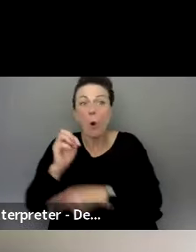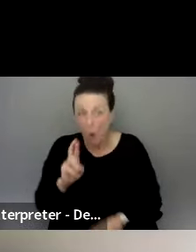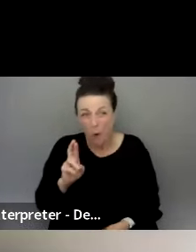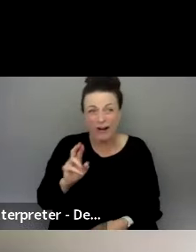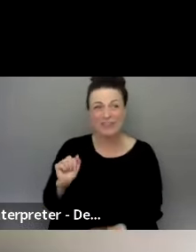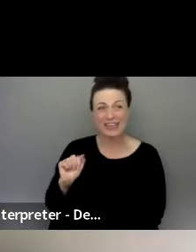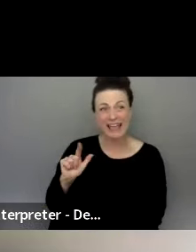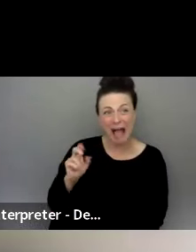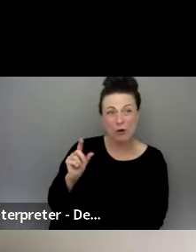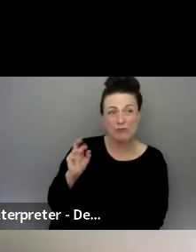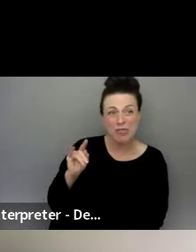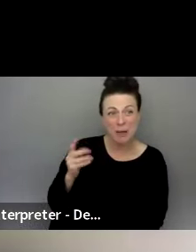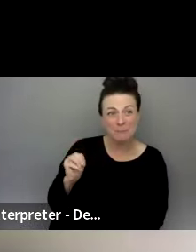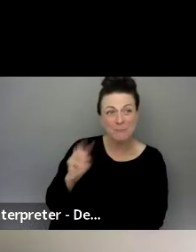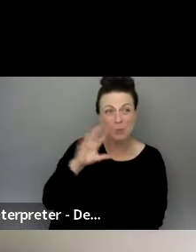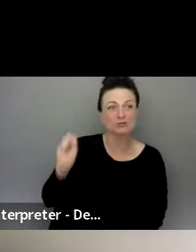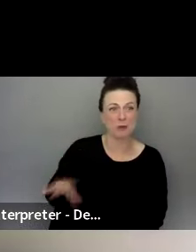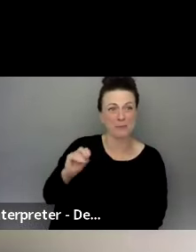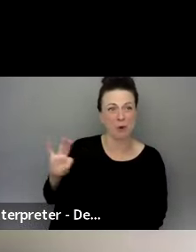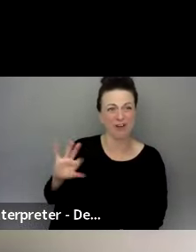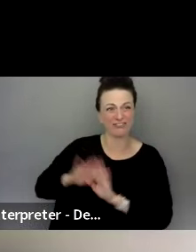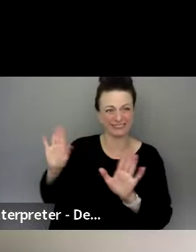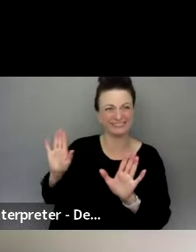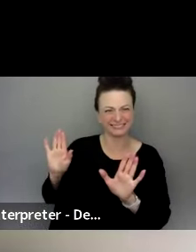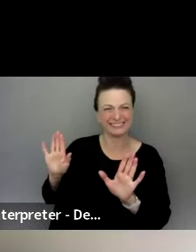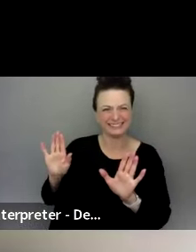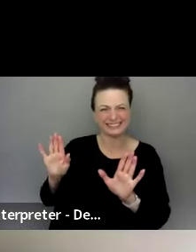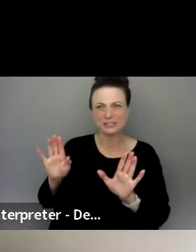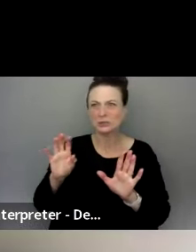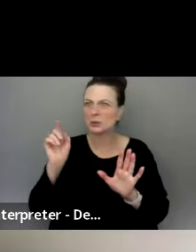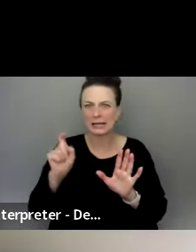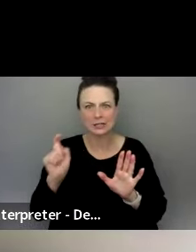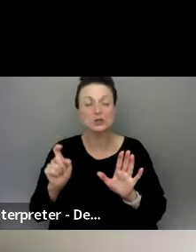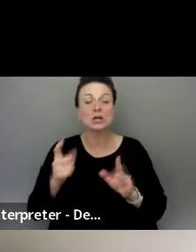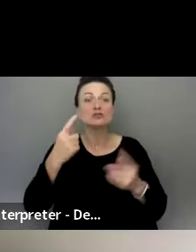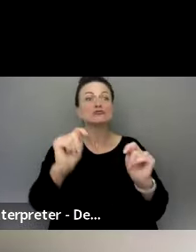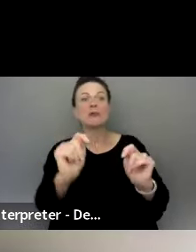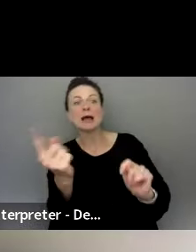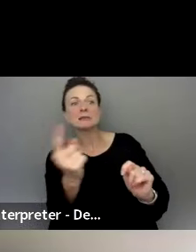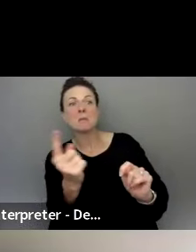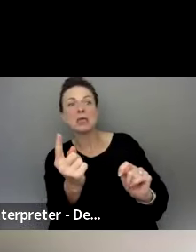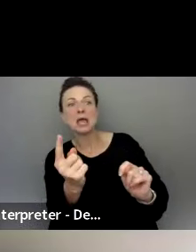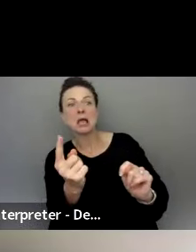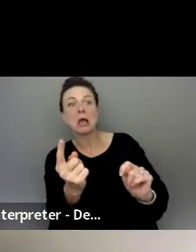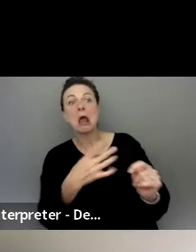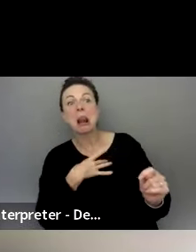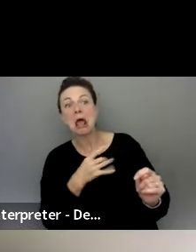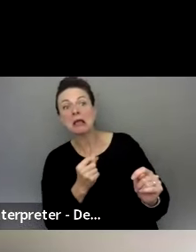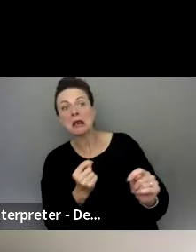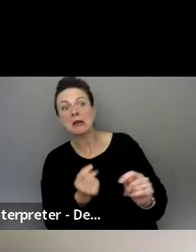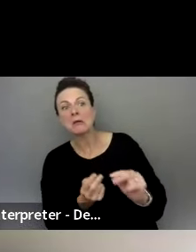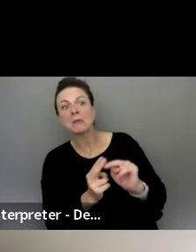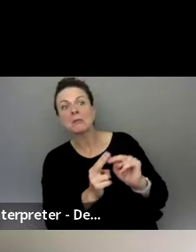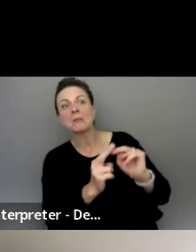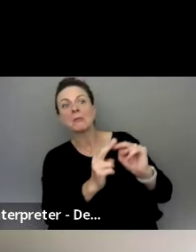It does sort of an exponential back off thing of it. It tries something, see if people likes it, and then slowly ramps up the attention